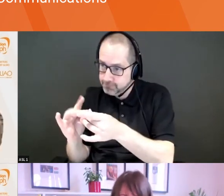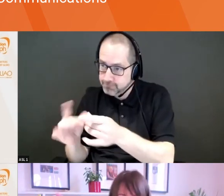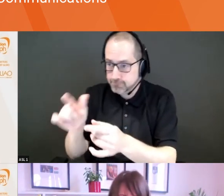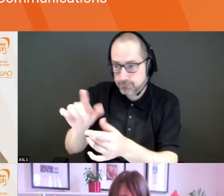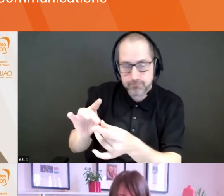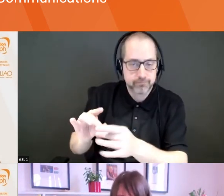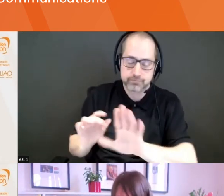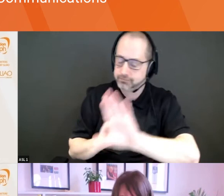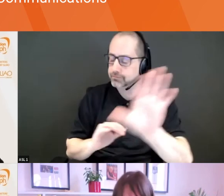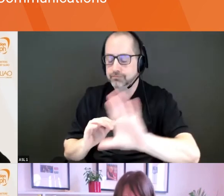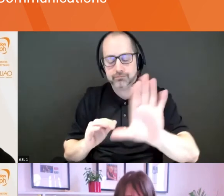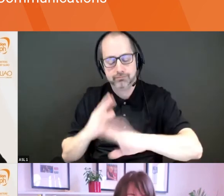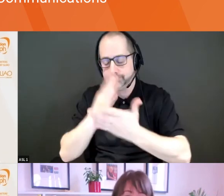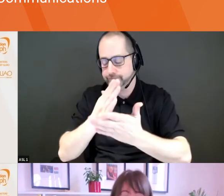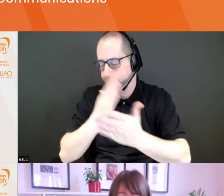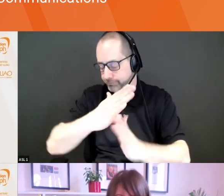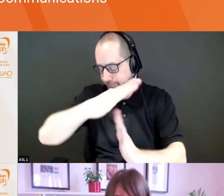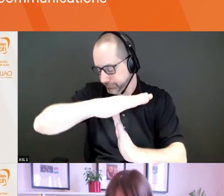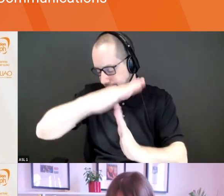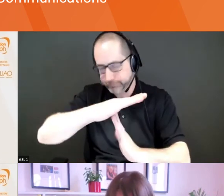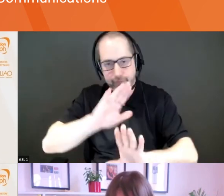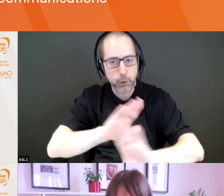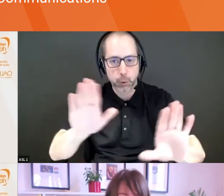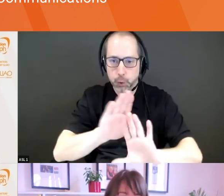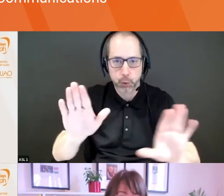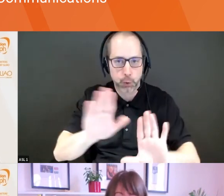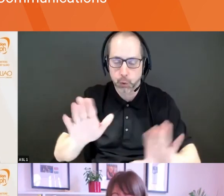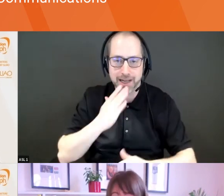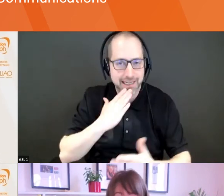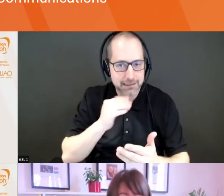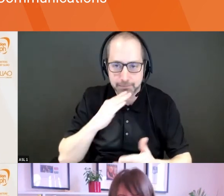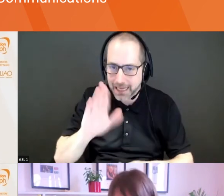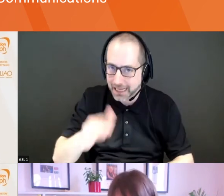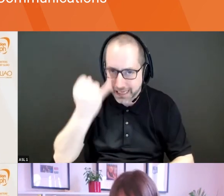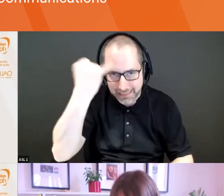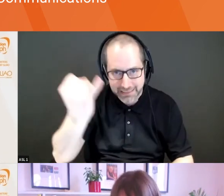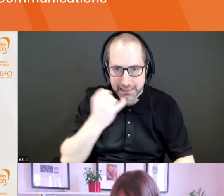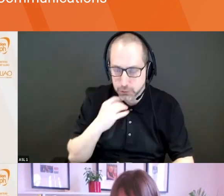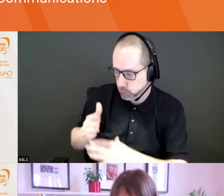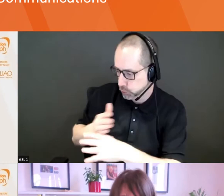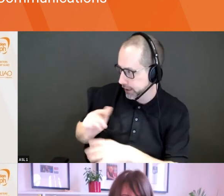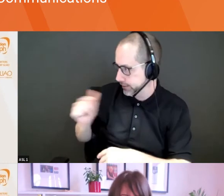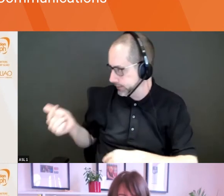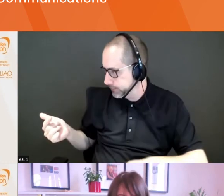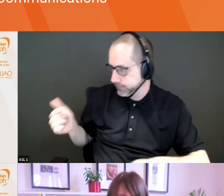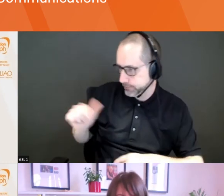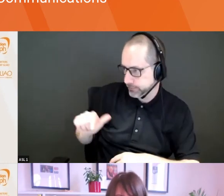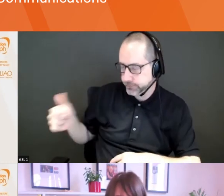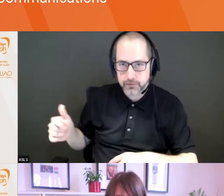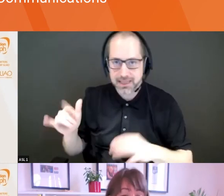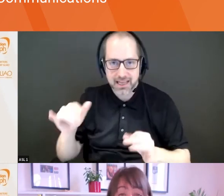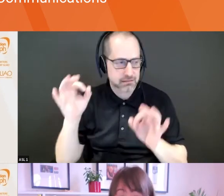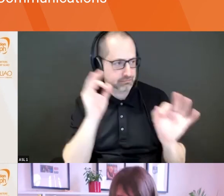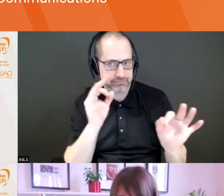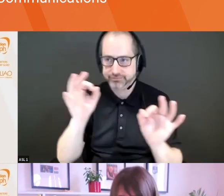have the mic handed off between people, but it's disruptive. It's also takes away from your presentation. Uh, it